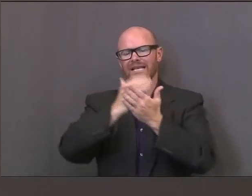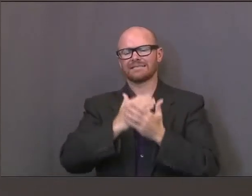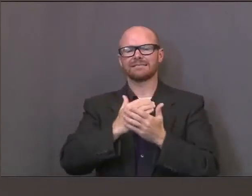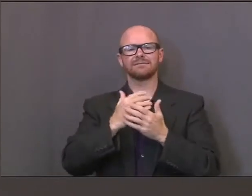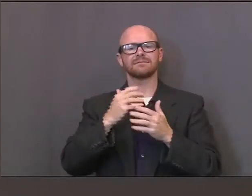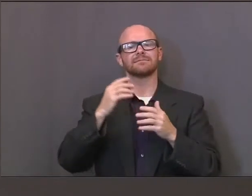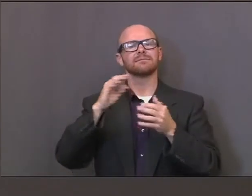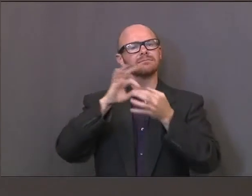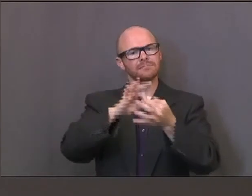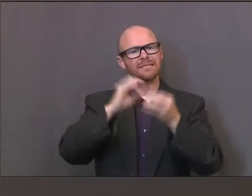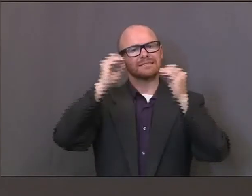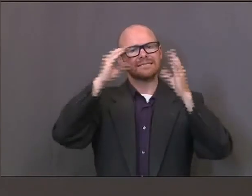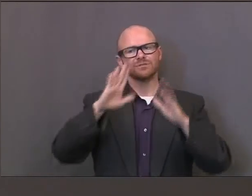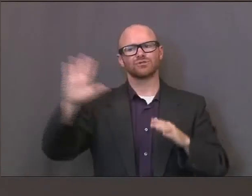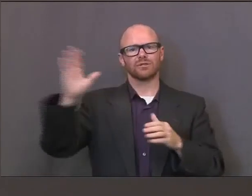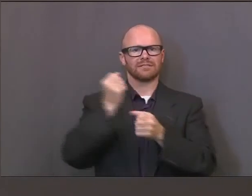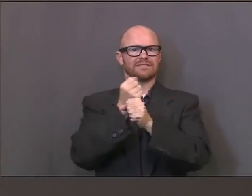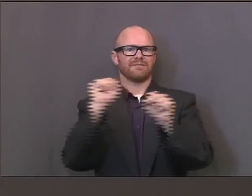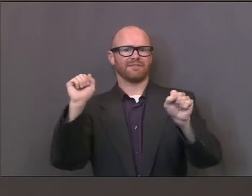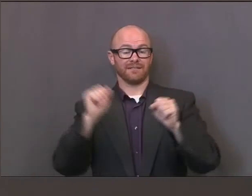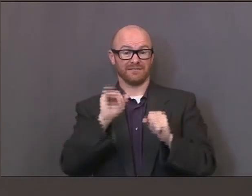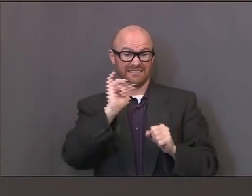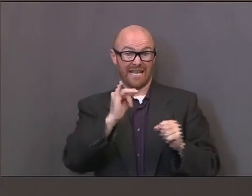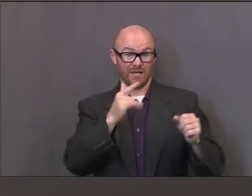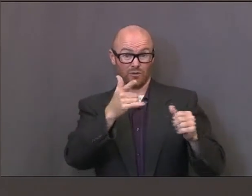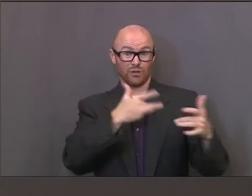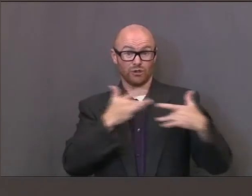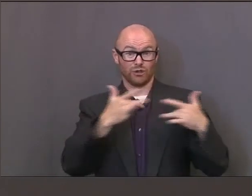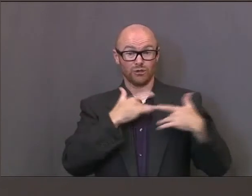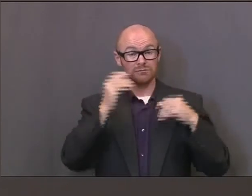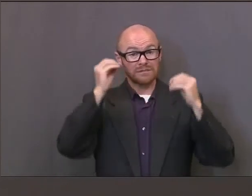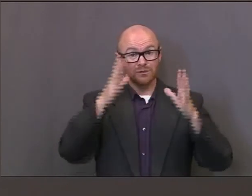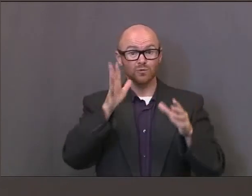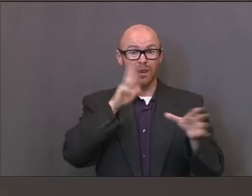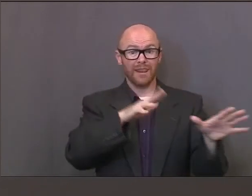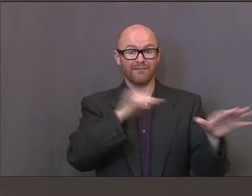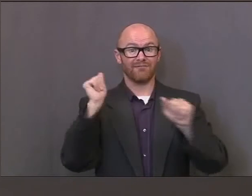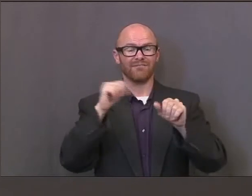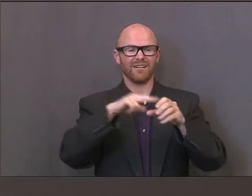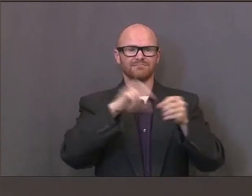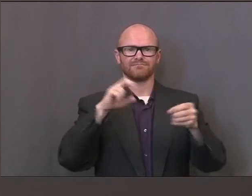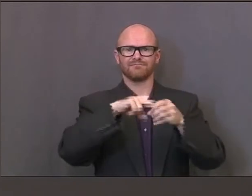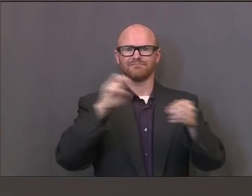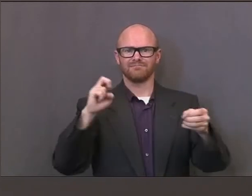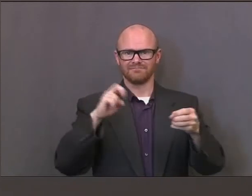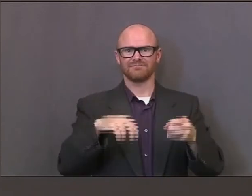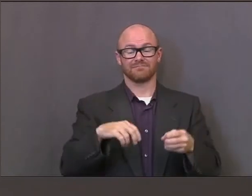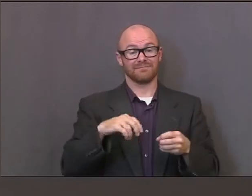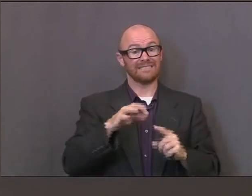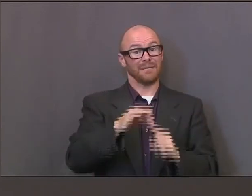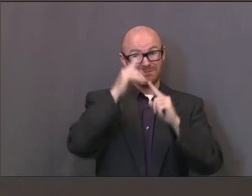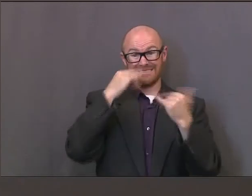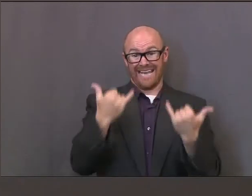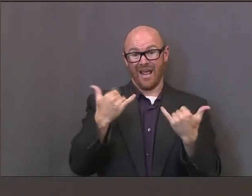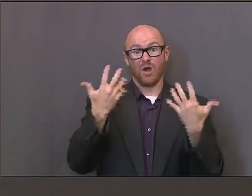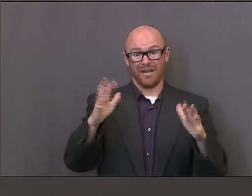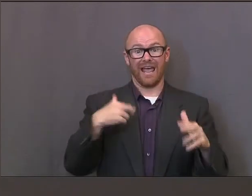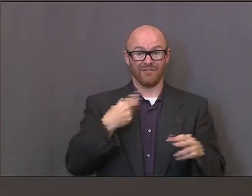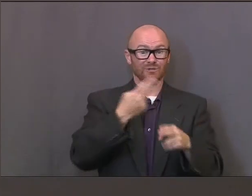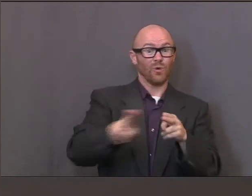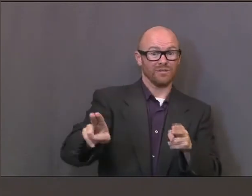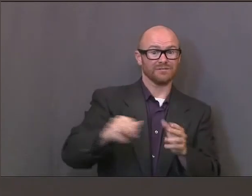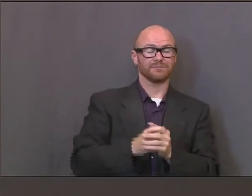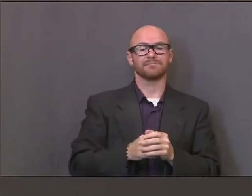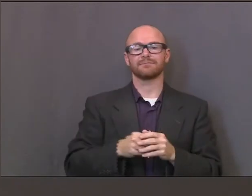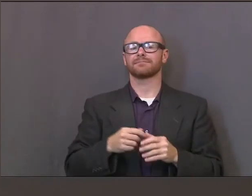teacher safety. Is that something that you're concerned about, more teachers leaving, especially given the teacher shortage in the state? I'm concerned about